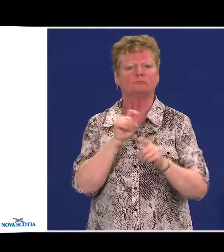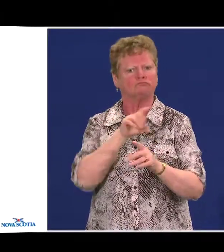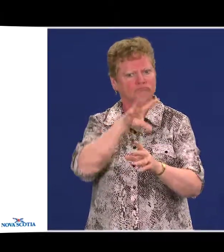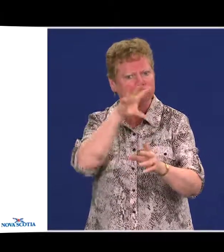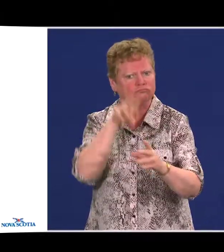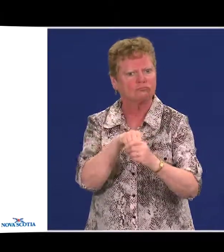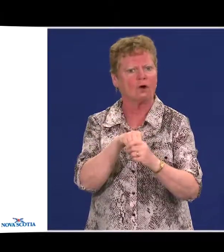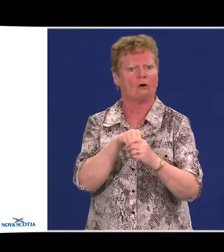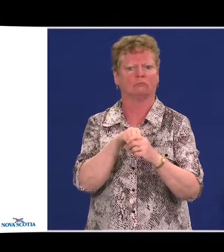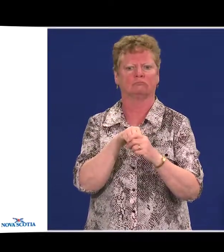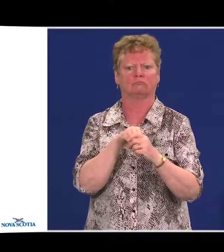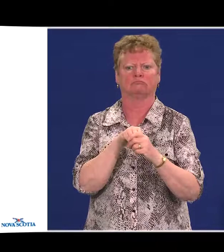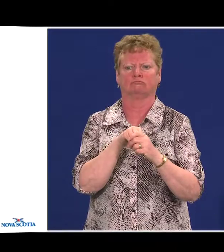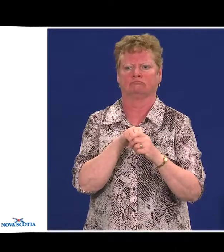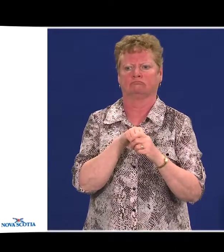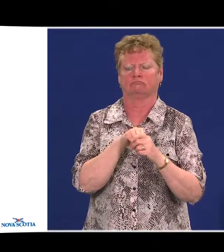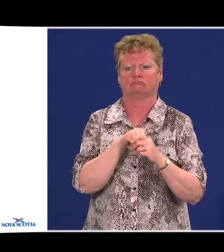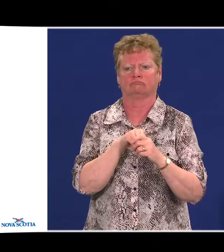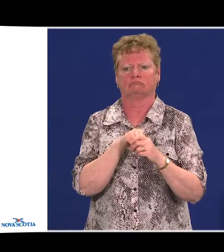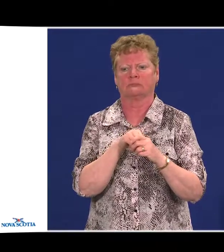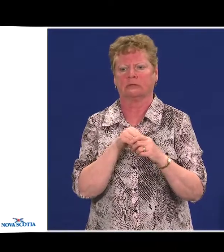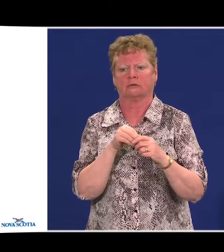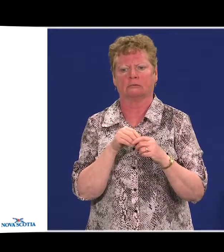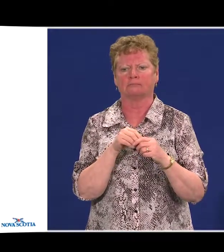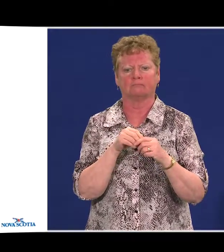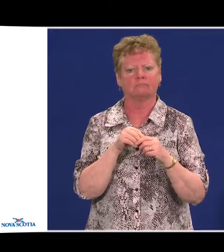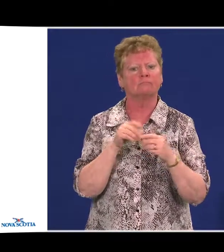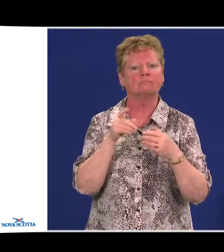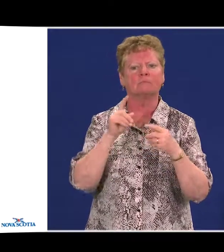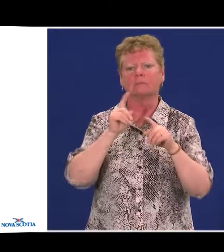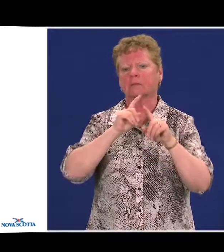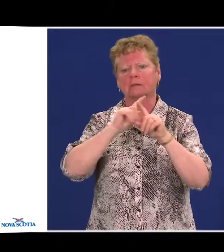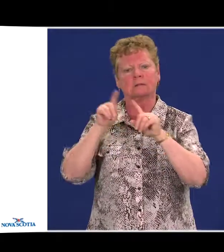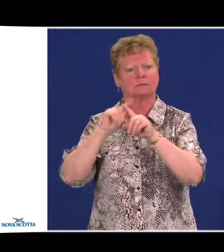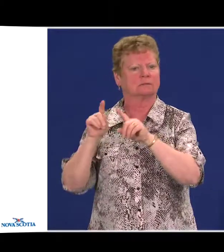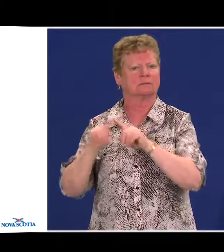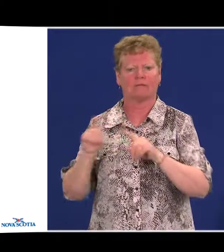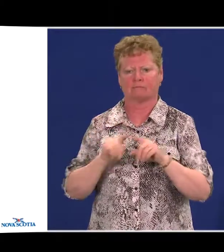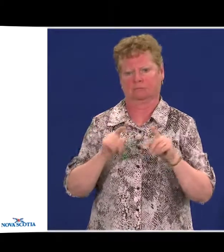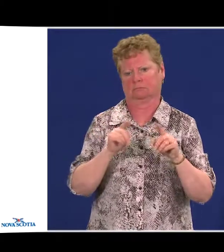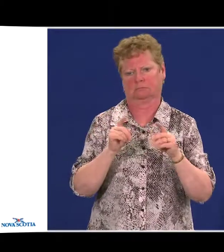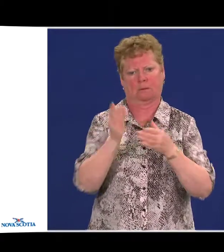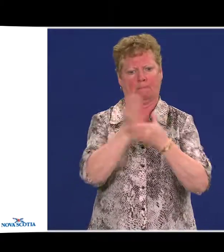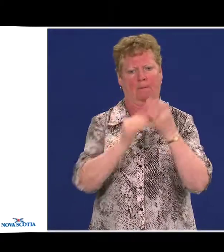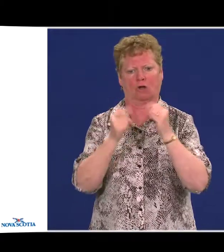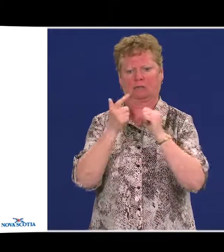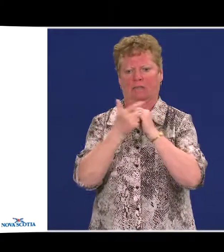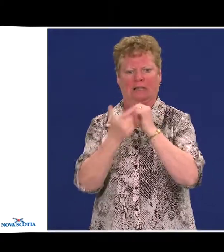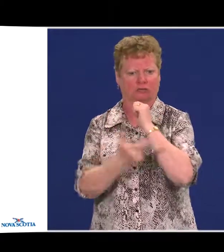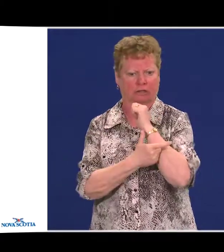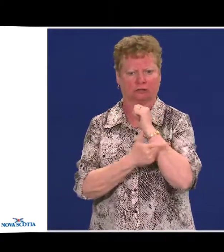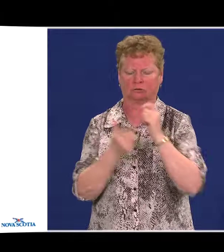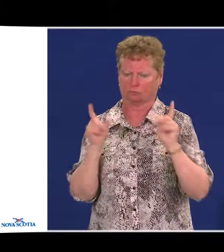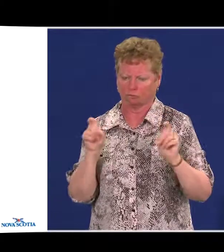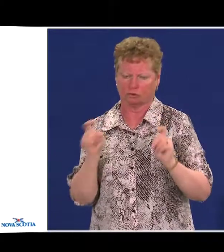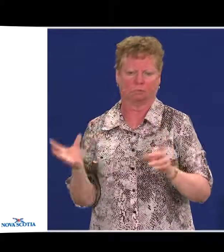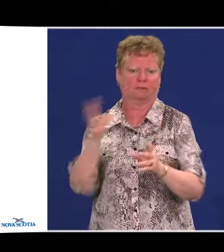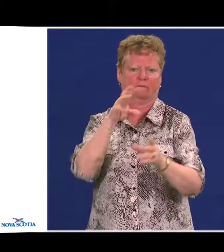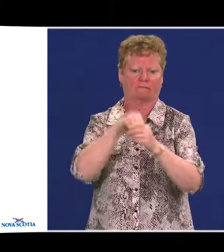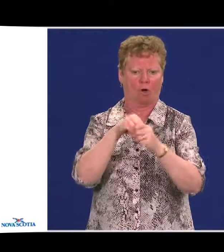in all stages and facets of the legislation and standards,